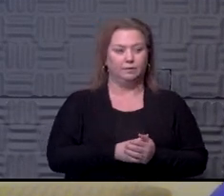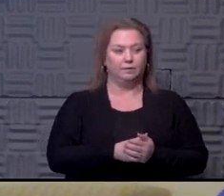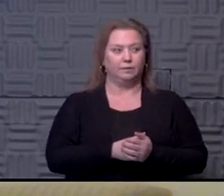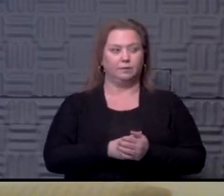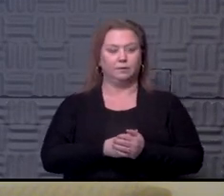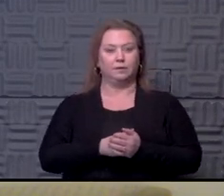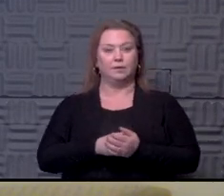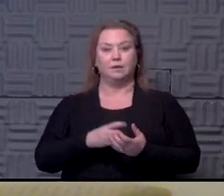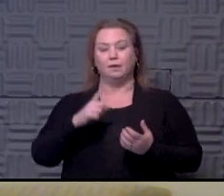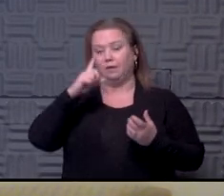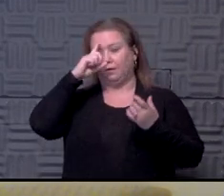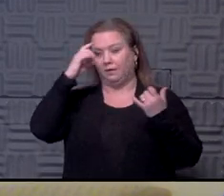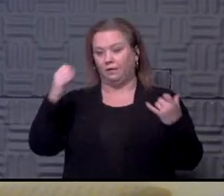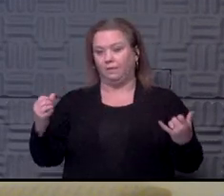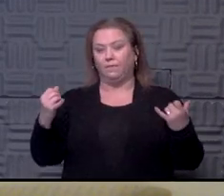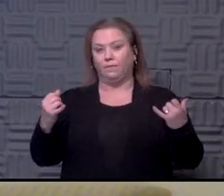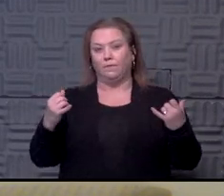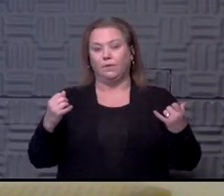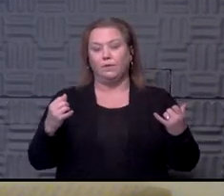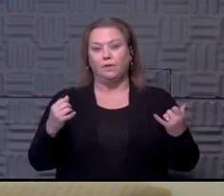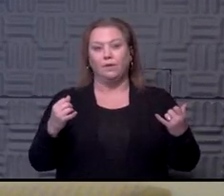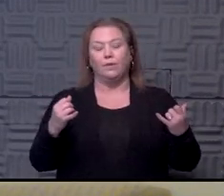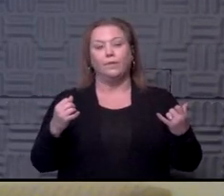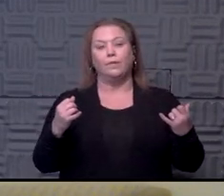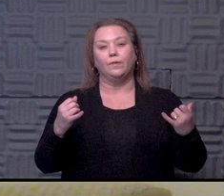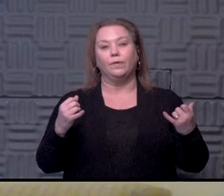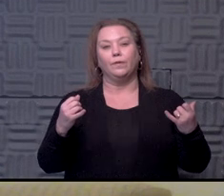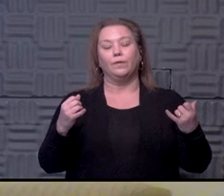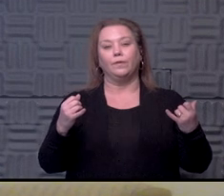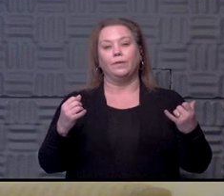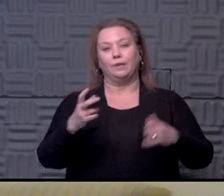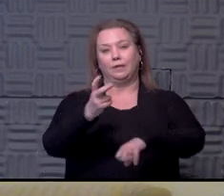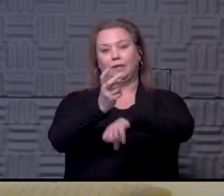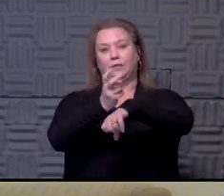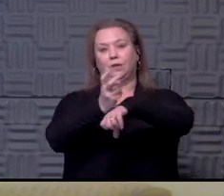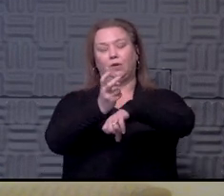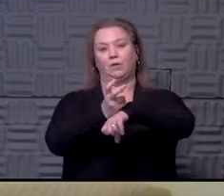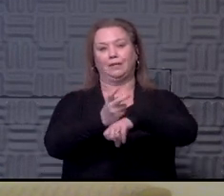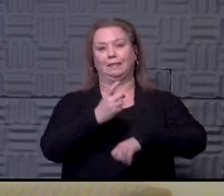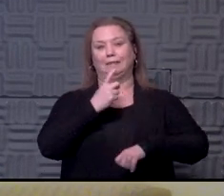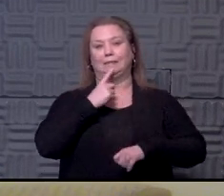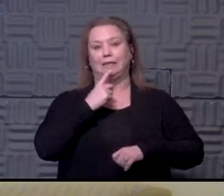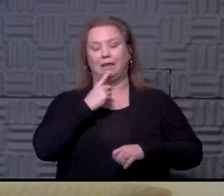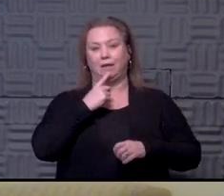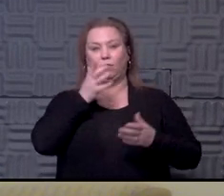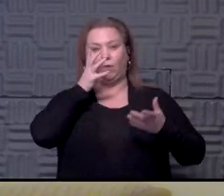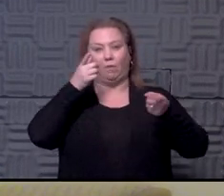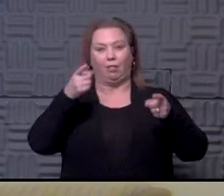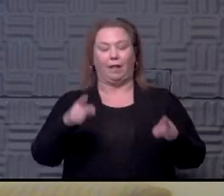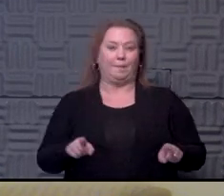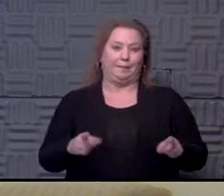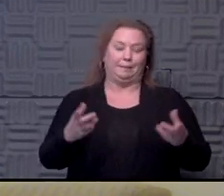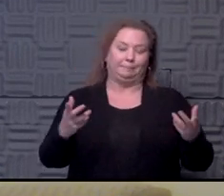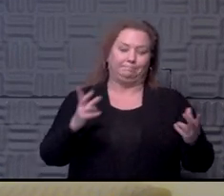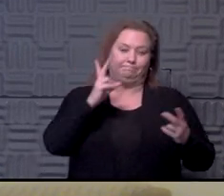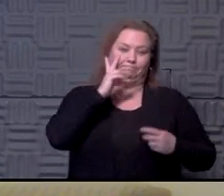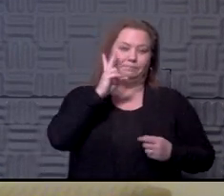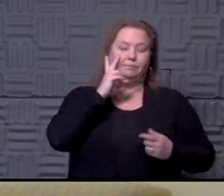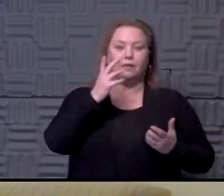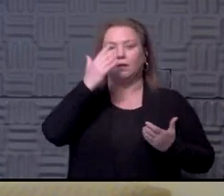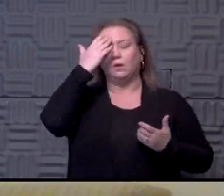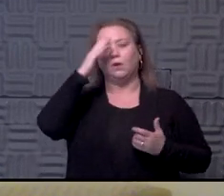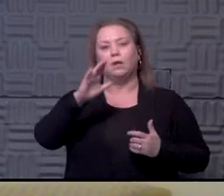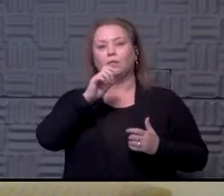As it stands right now, it's hard to say what's going to happen. I don't think that there's not